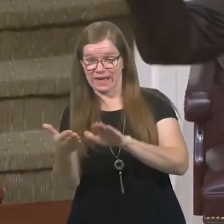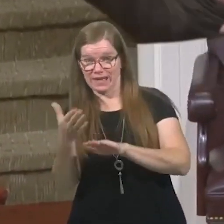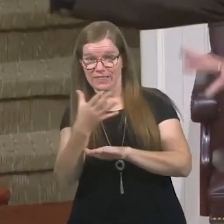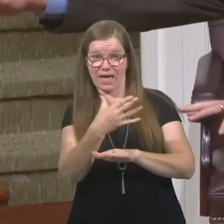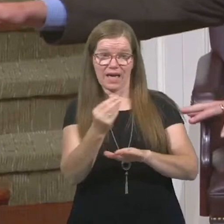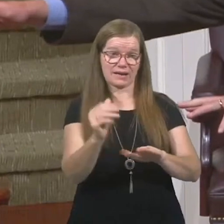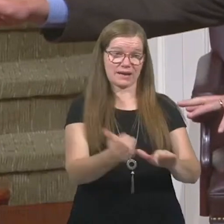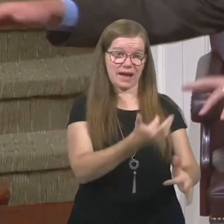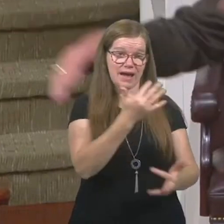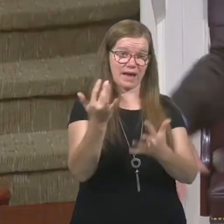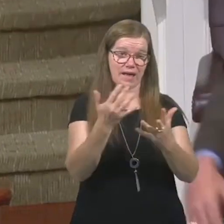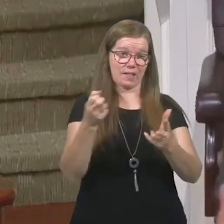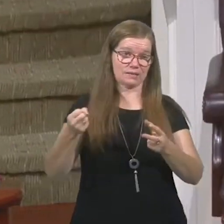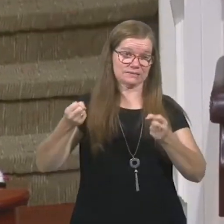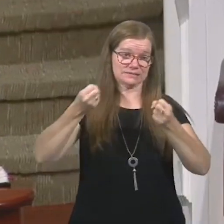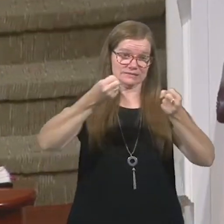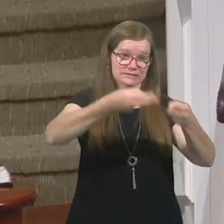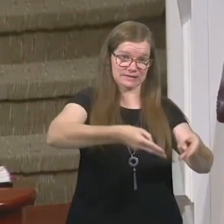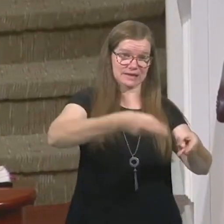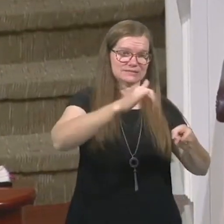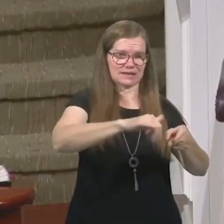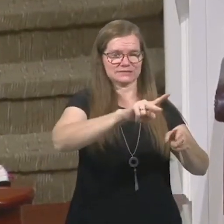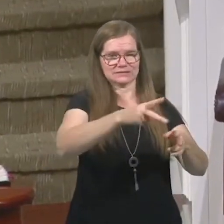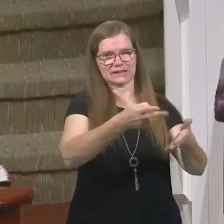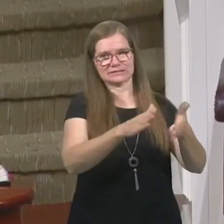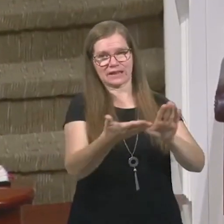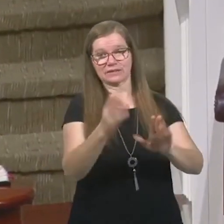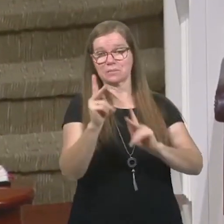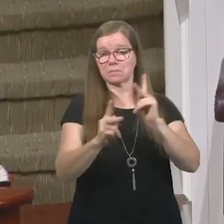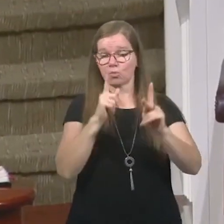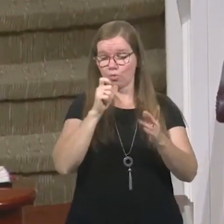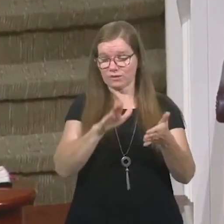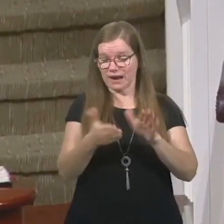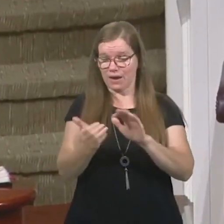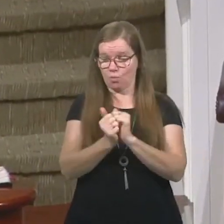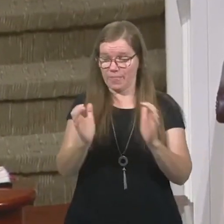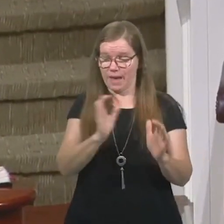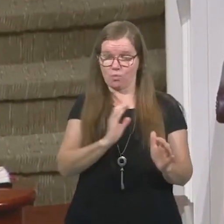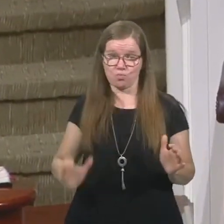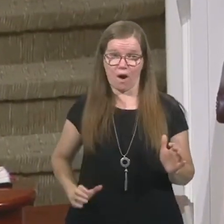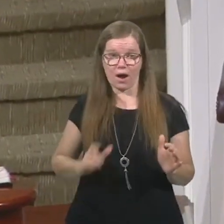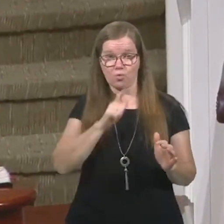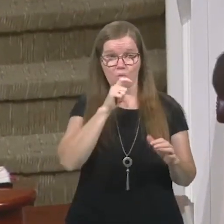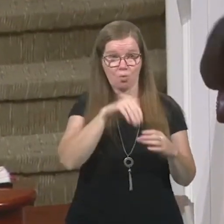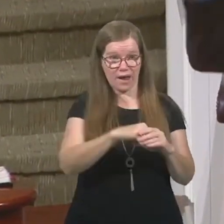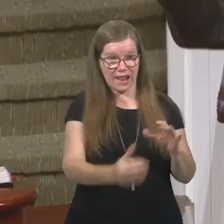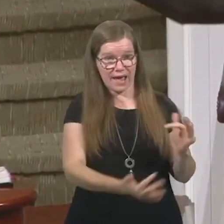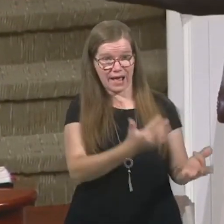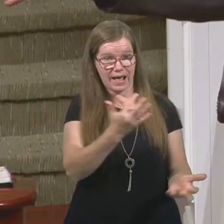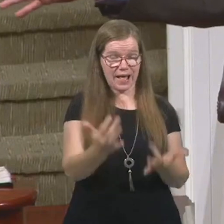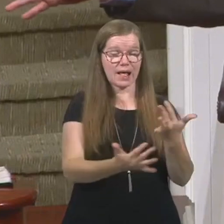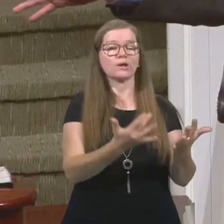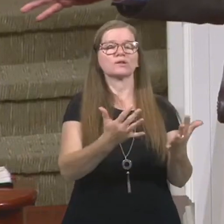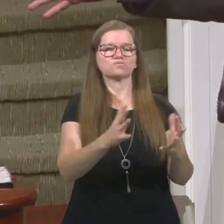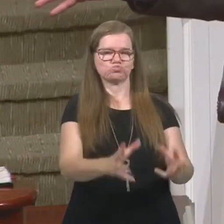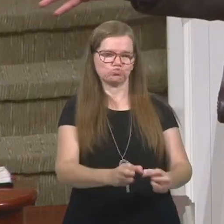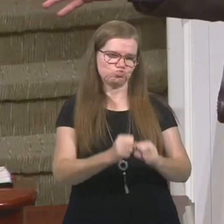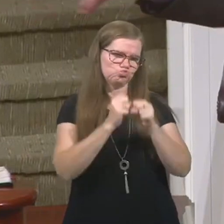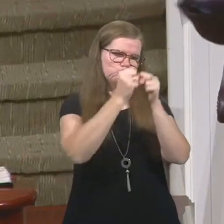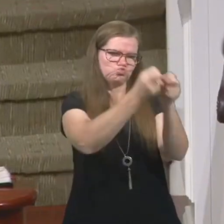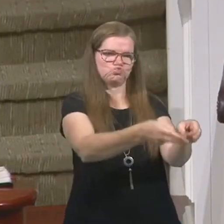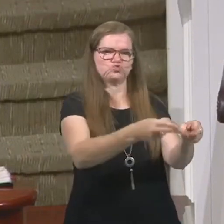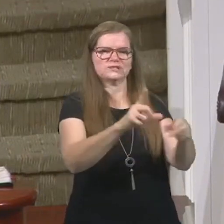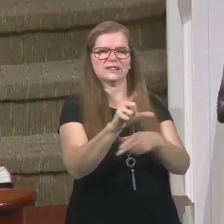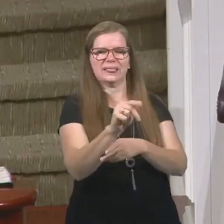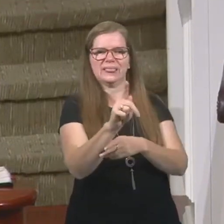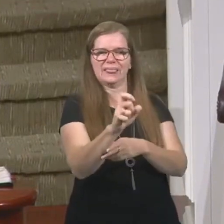were cast into the lake of fire. This is the second death. People who died without Christ and those who were in hell without him, they were now put into a place called the lake of